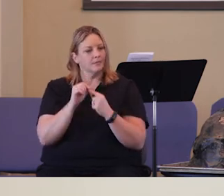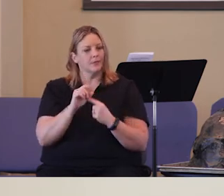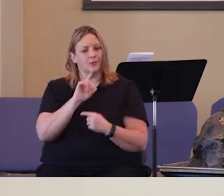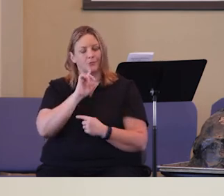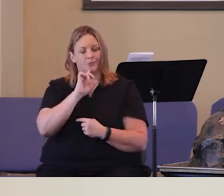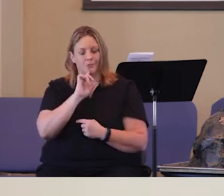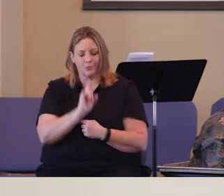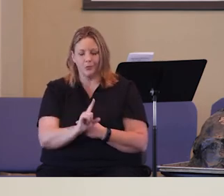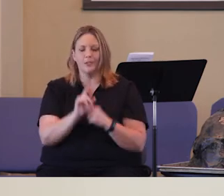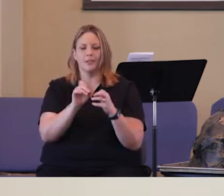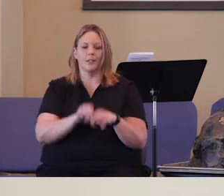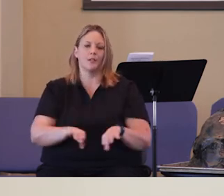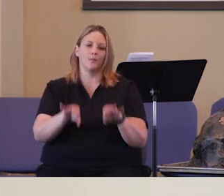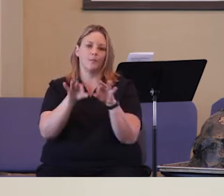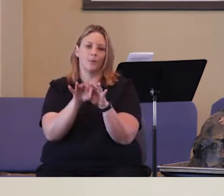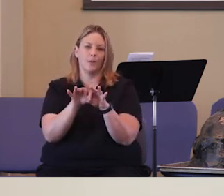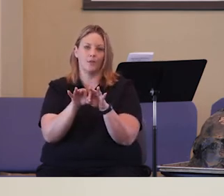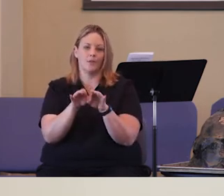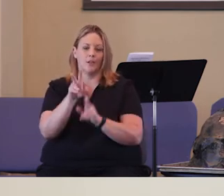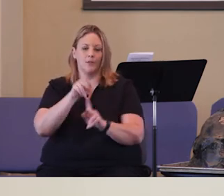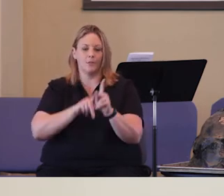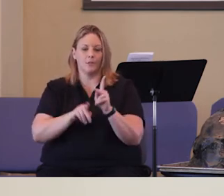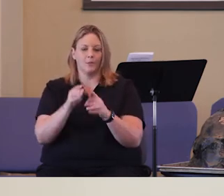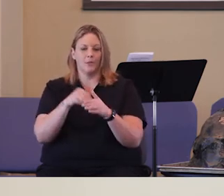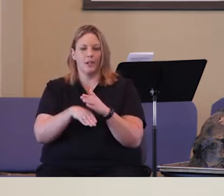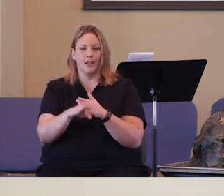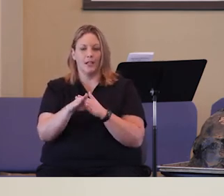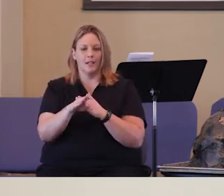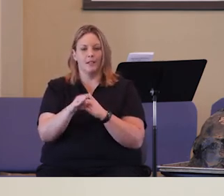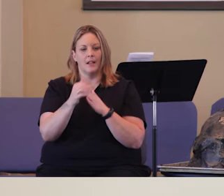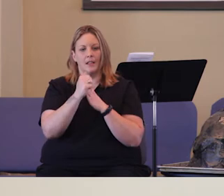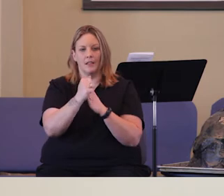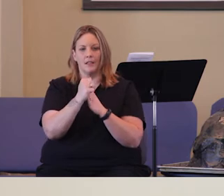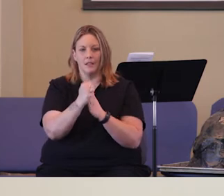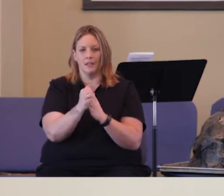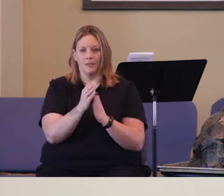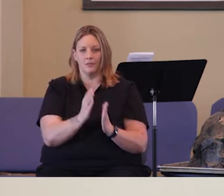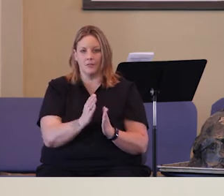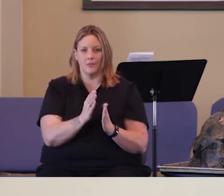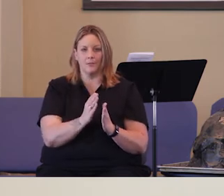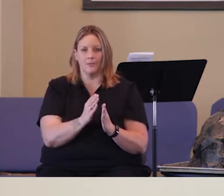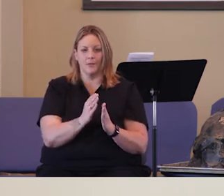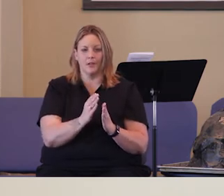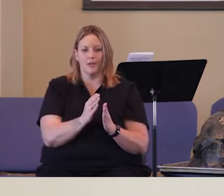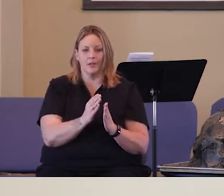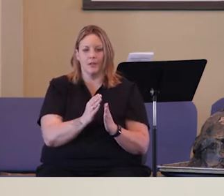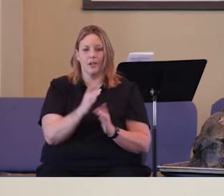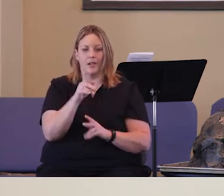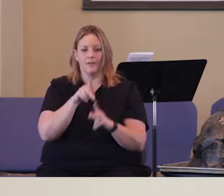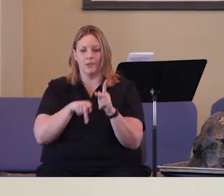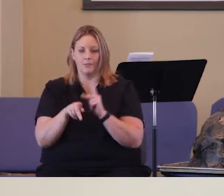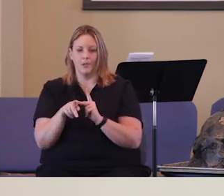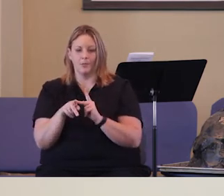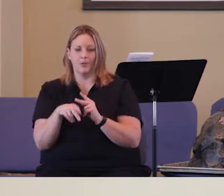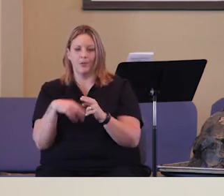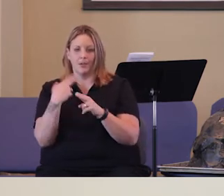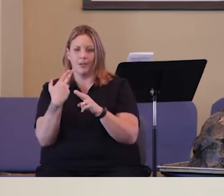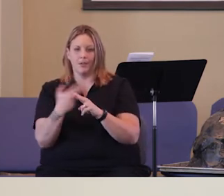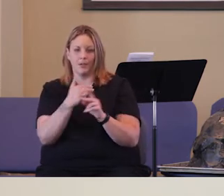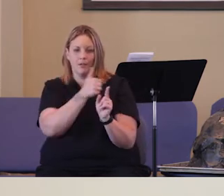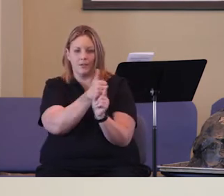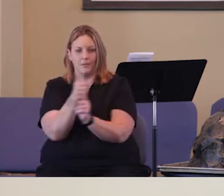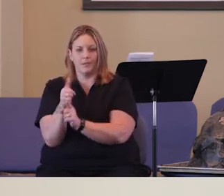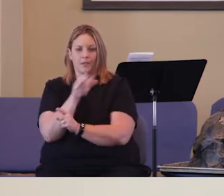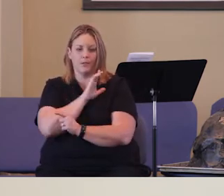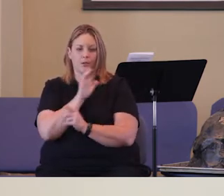it is especially important for people in leadership and for people who call themselves